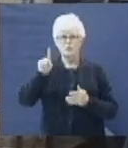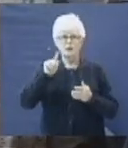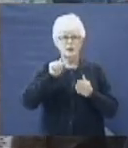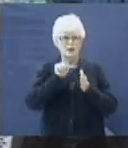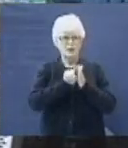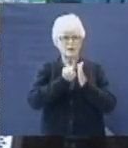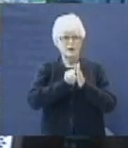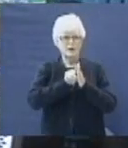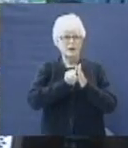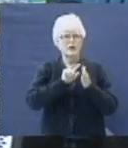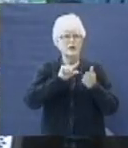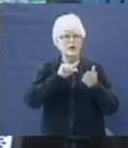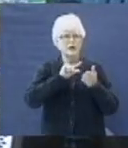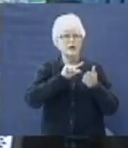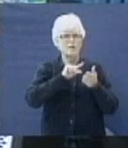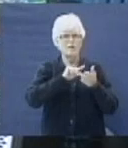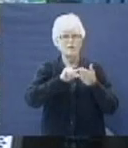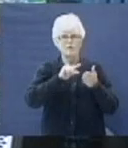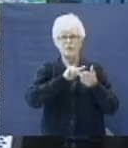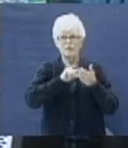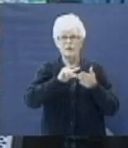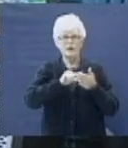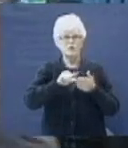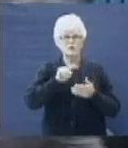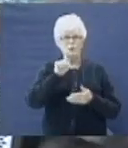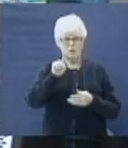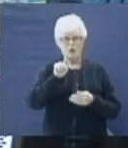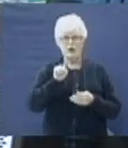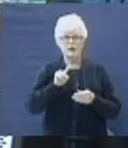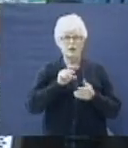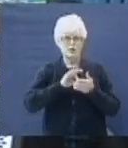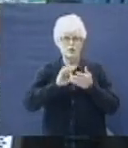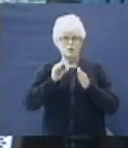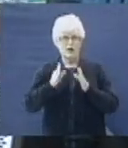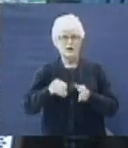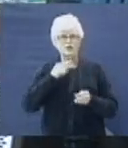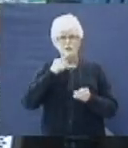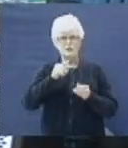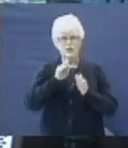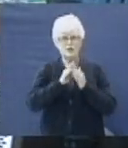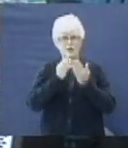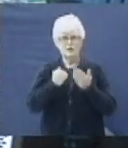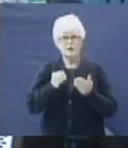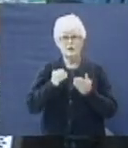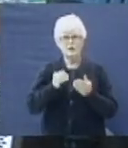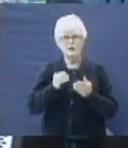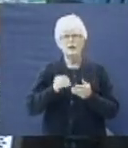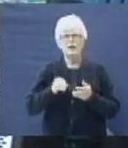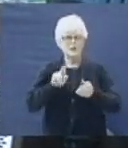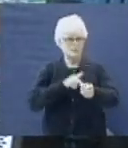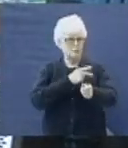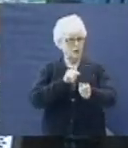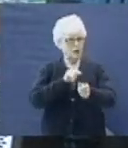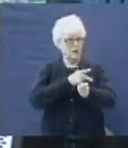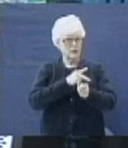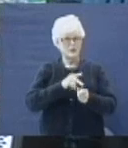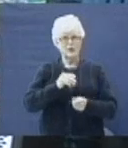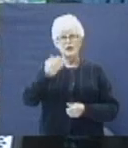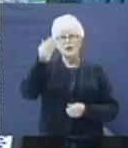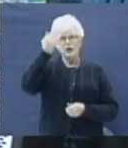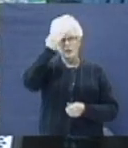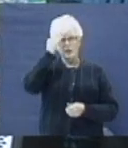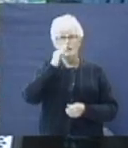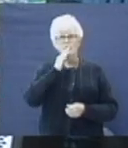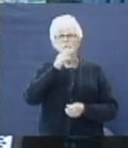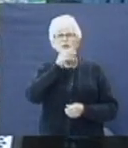in verse number 1. One writer said, book of Job is a form of dramatic poetry. It is known to